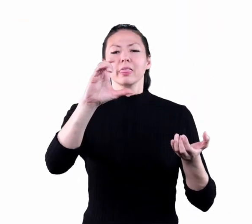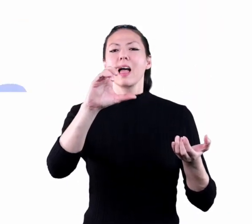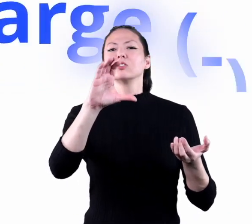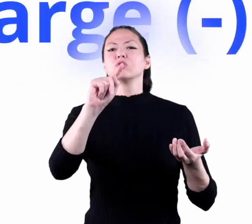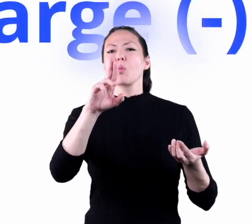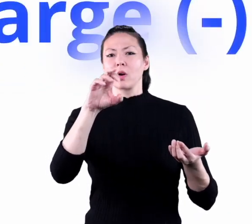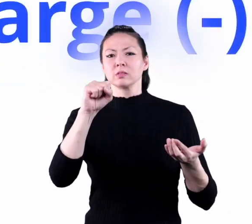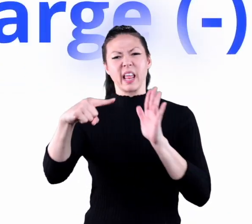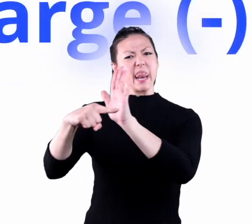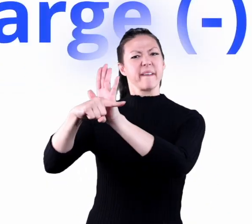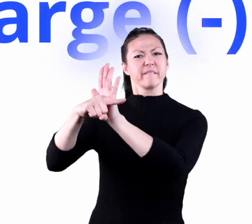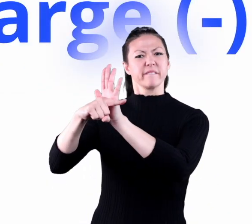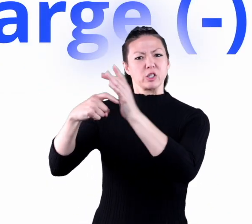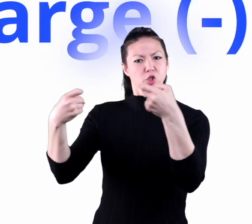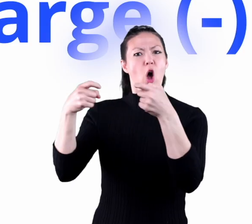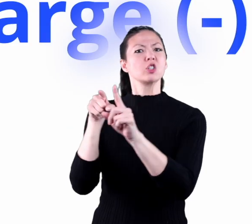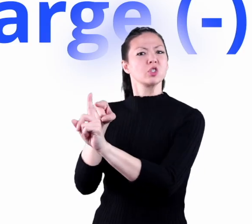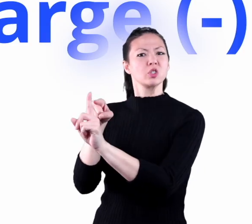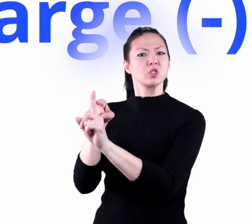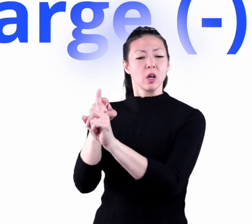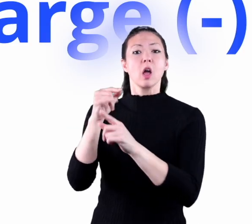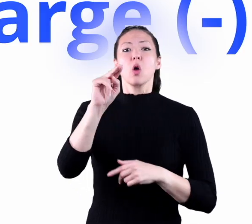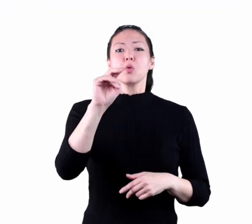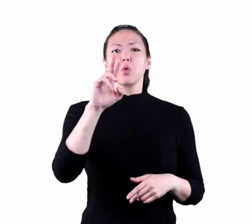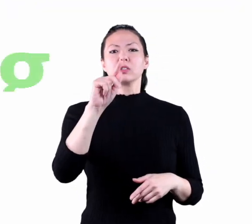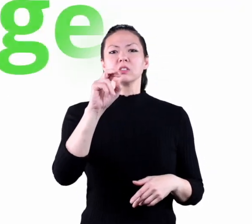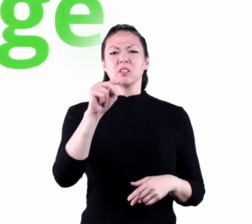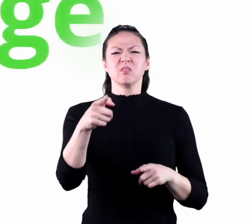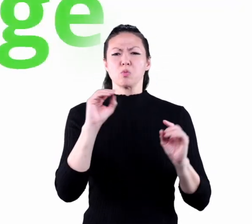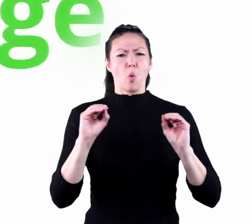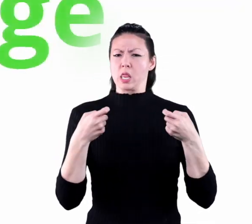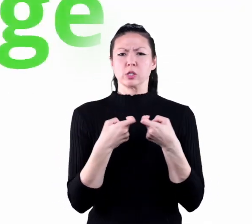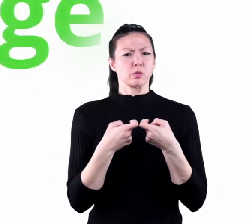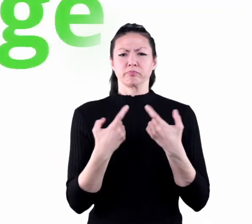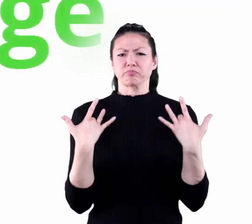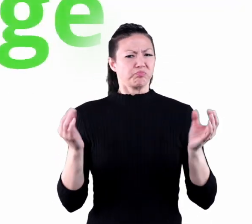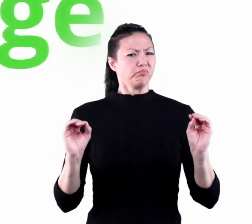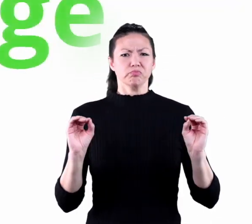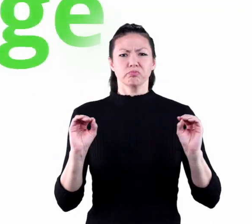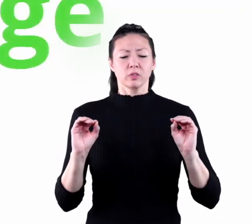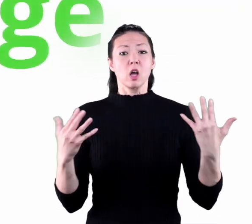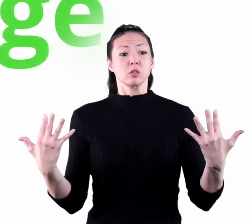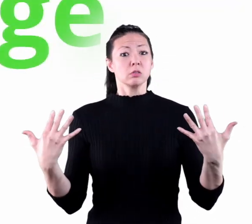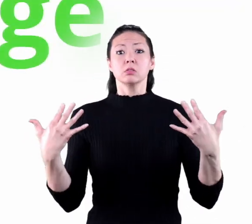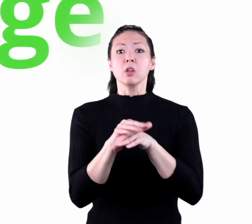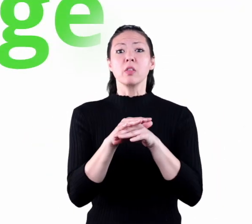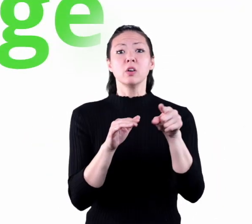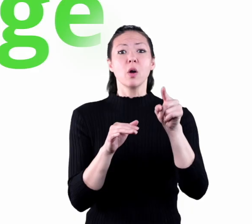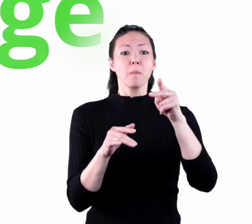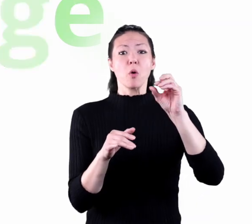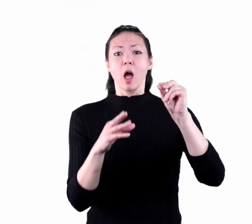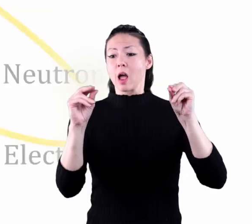electron carries one unit of negative charge. And a neutron has no electric charge. Together,